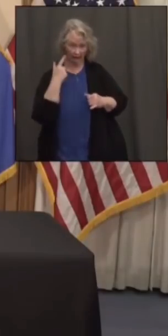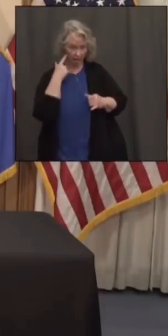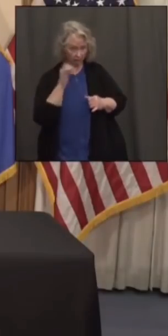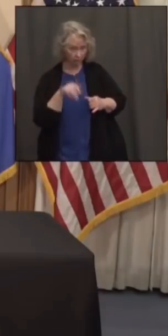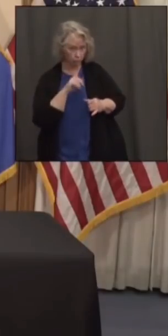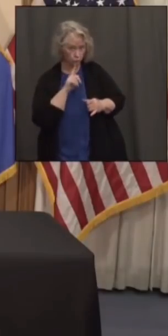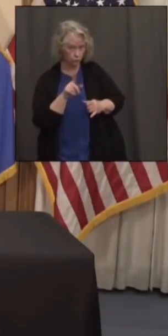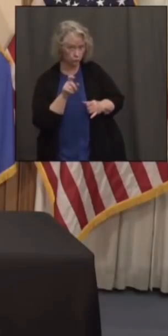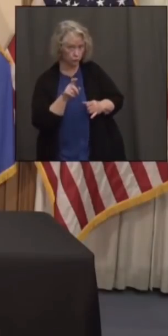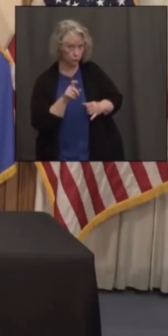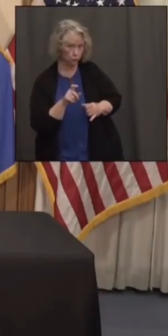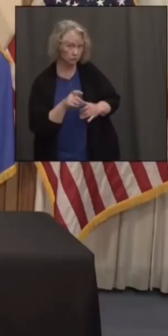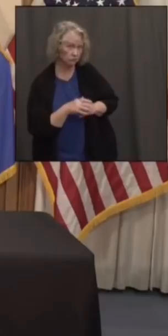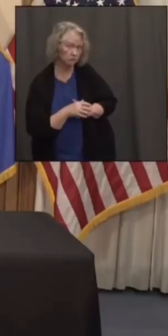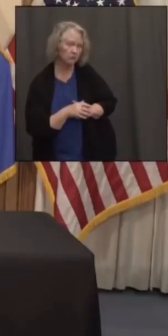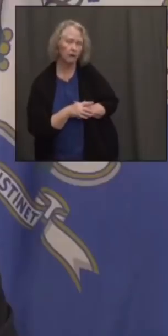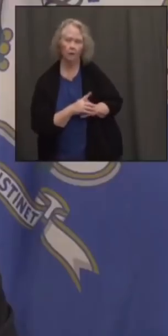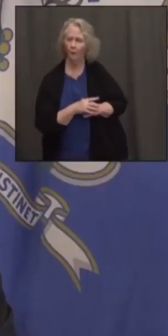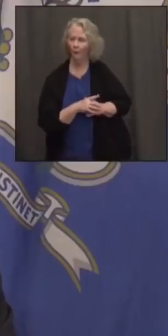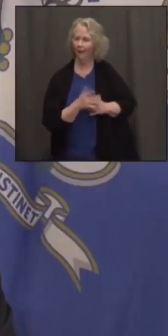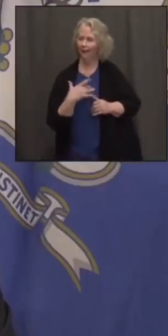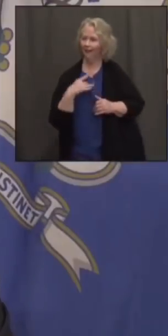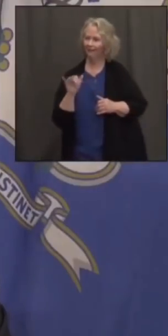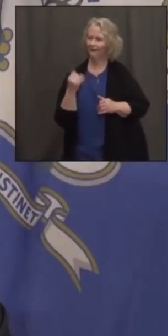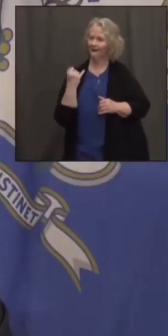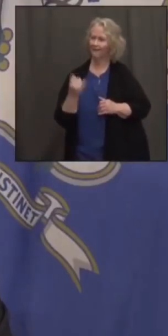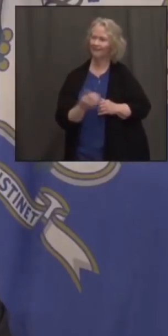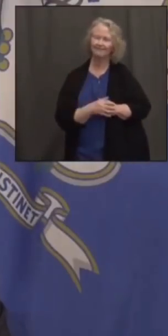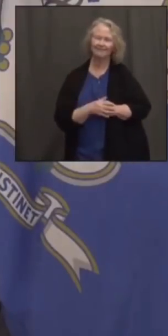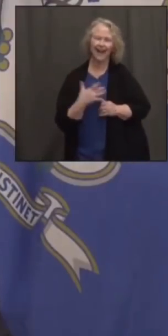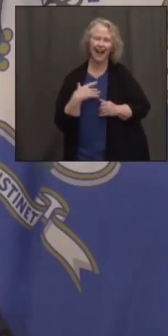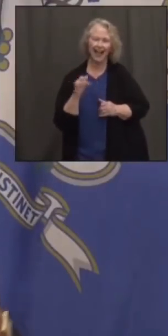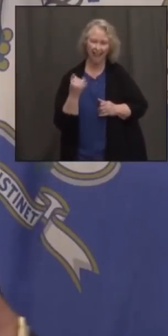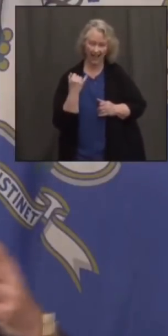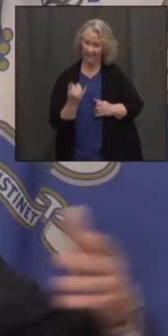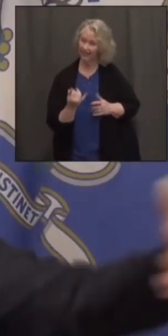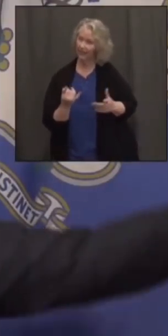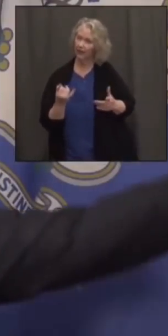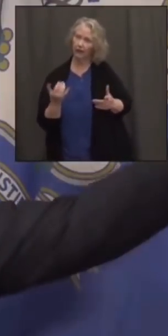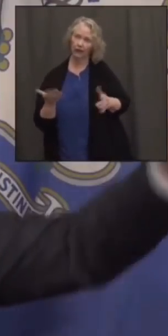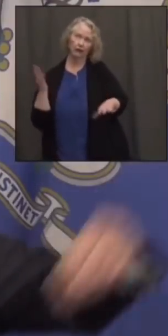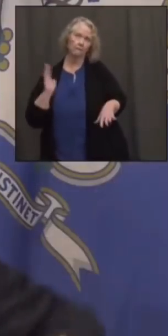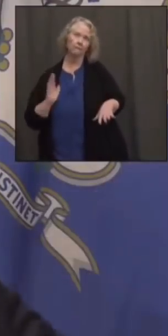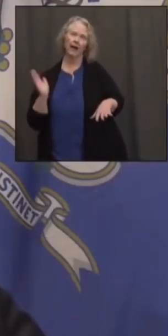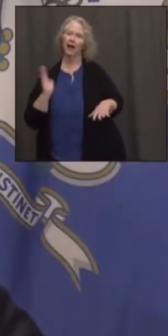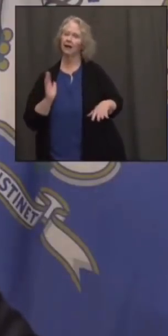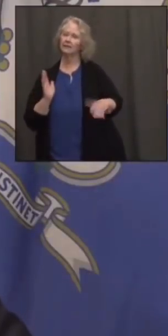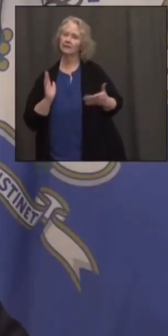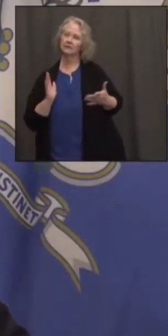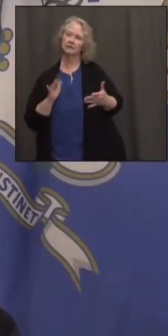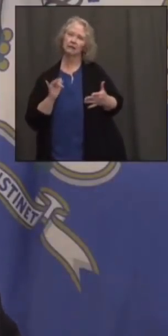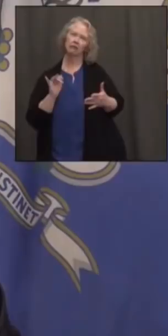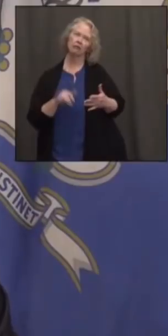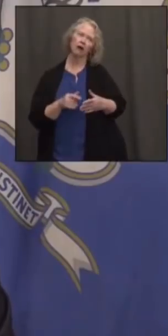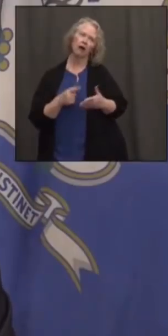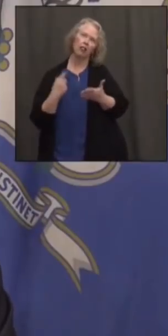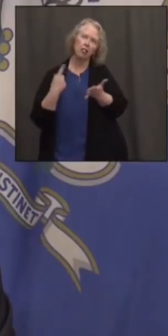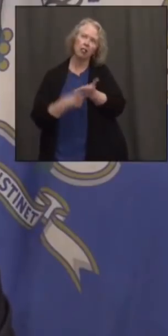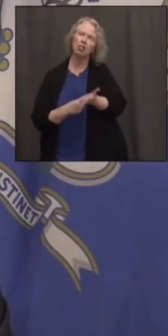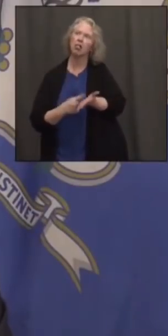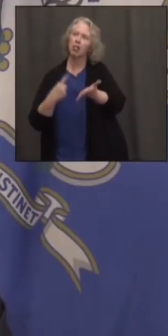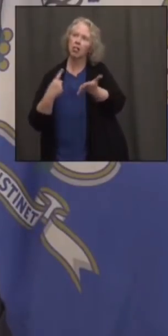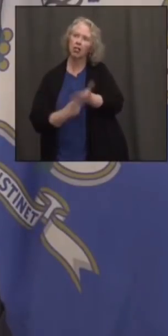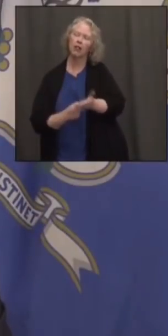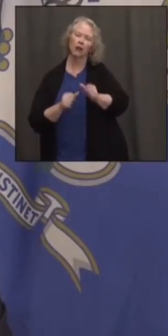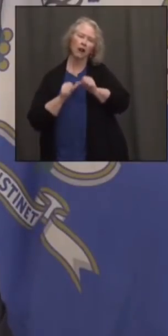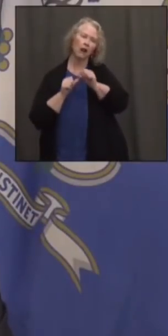What's your bet on when we put this to bed? like that. I mean, we've had in years past these budgets go into September,